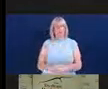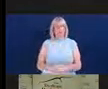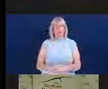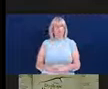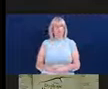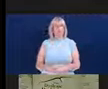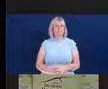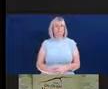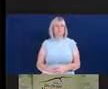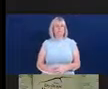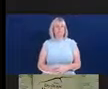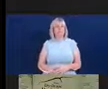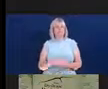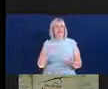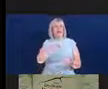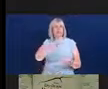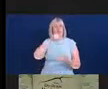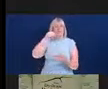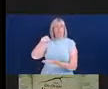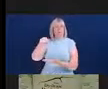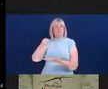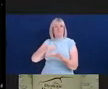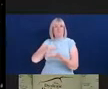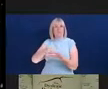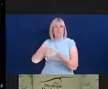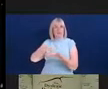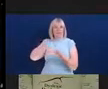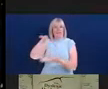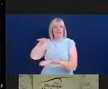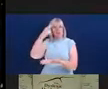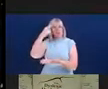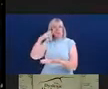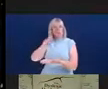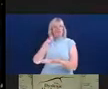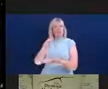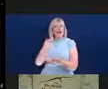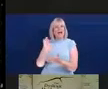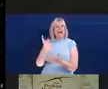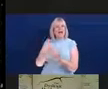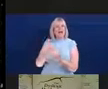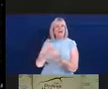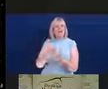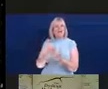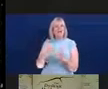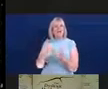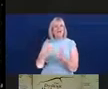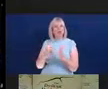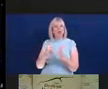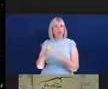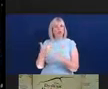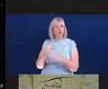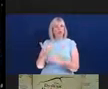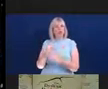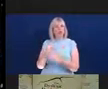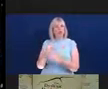There's a pot of funding called Access to Work and it's a very strange name, Access to Work, because it